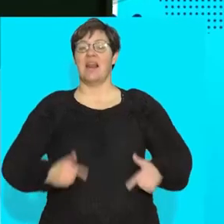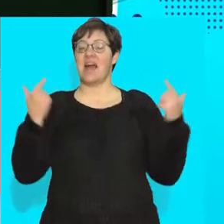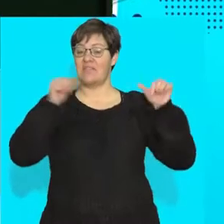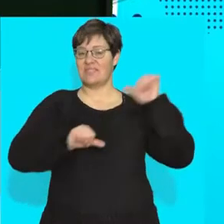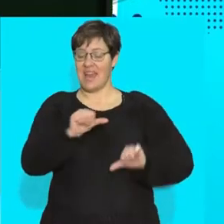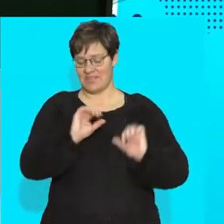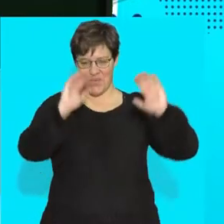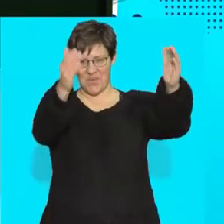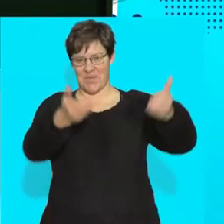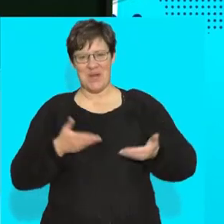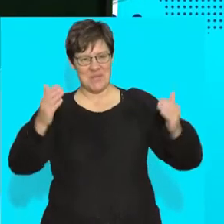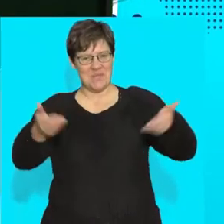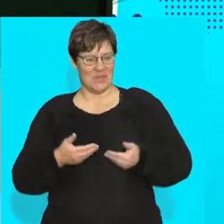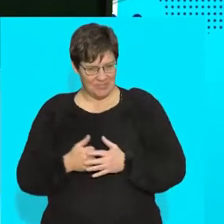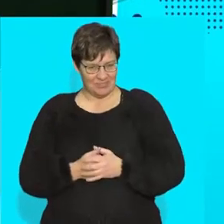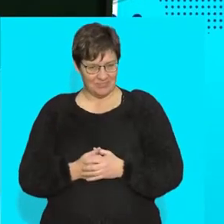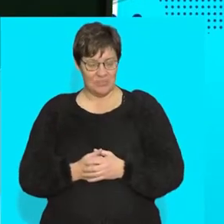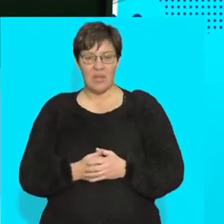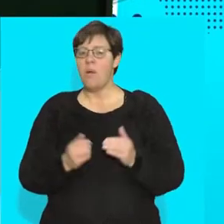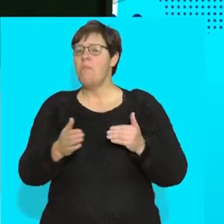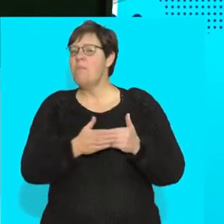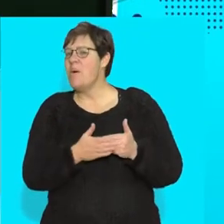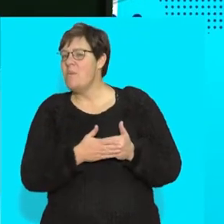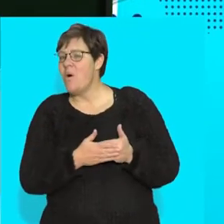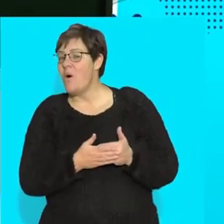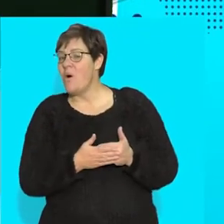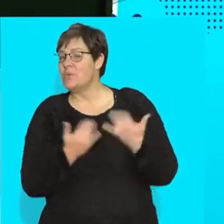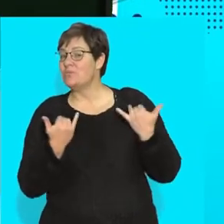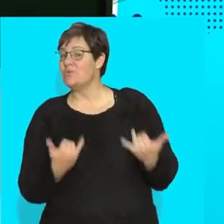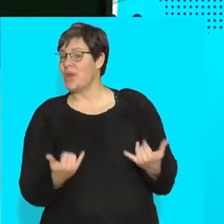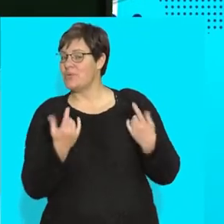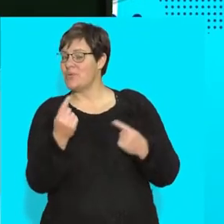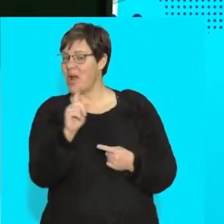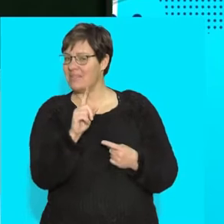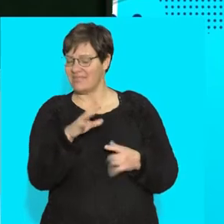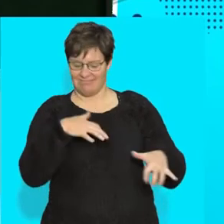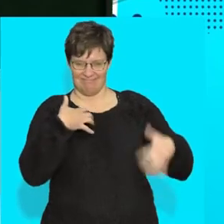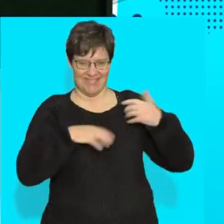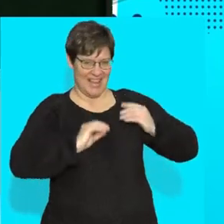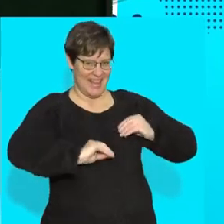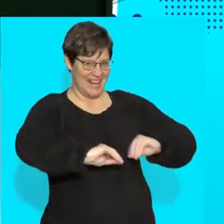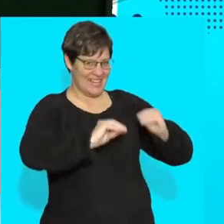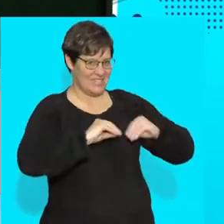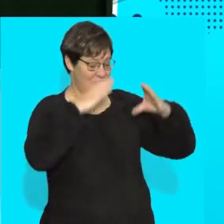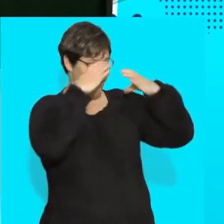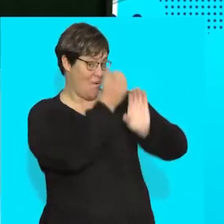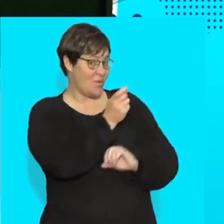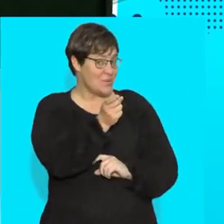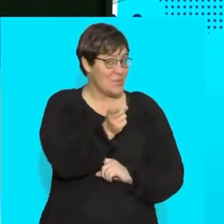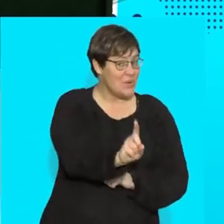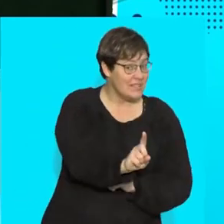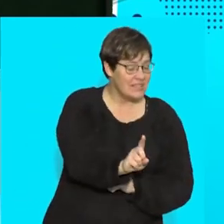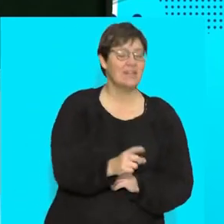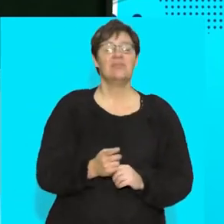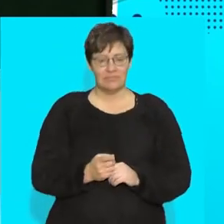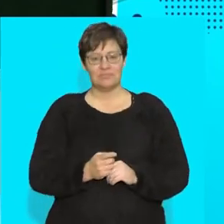Welcome life sciences. Welcome to another exciting life science lesson. What are we looking at today?